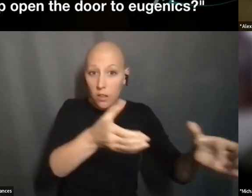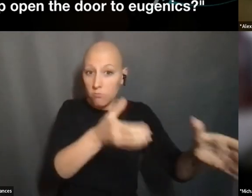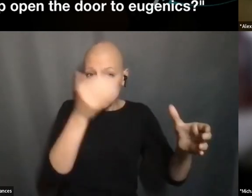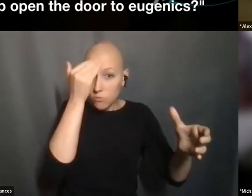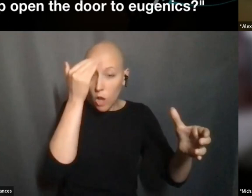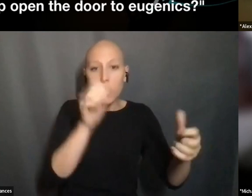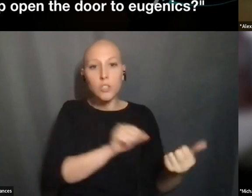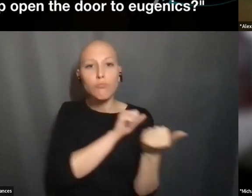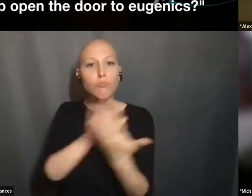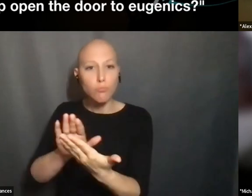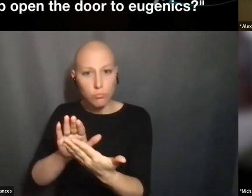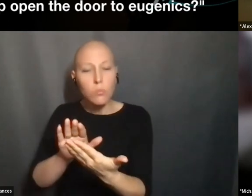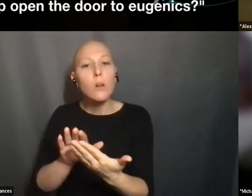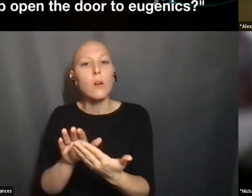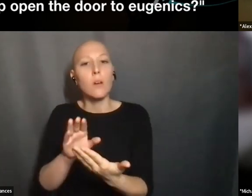NORMALITY